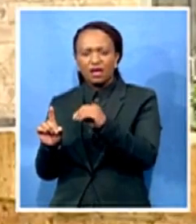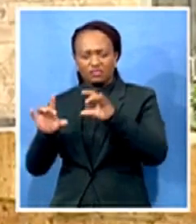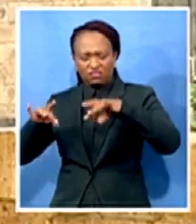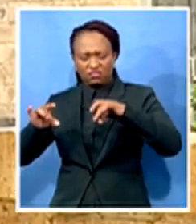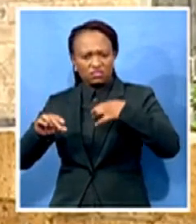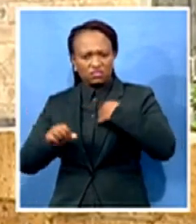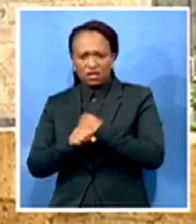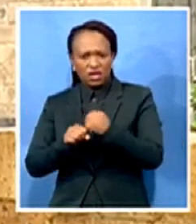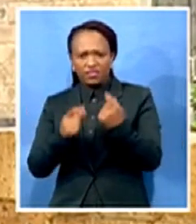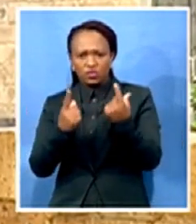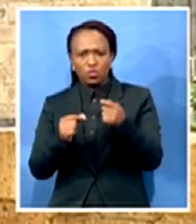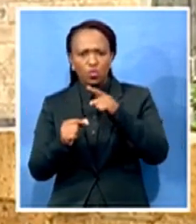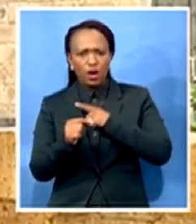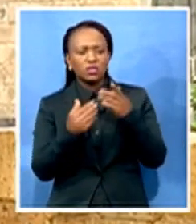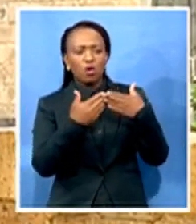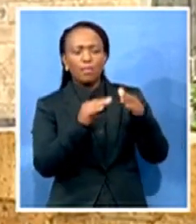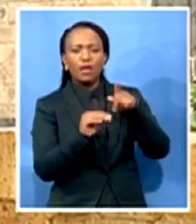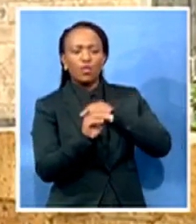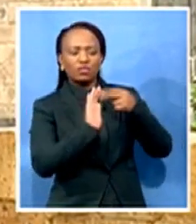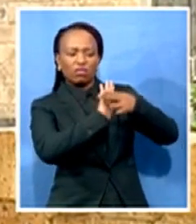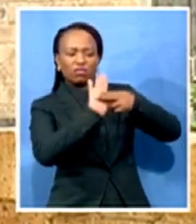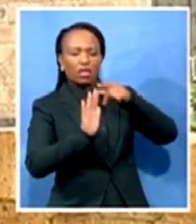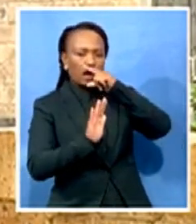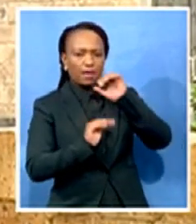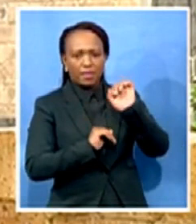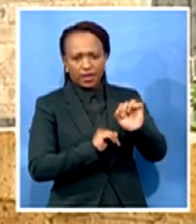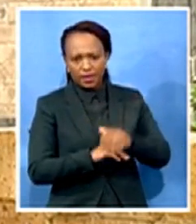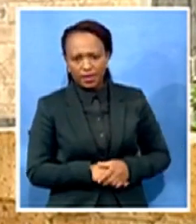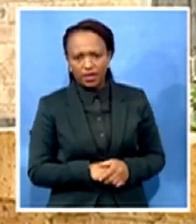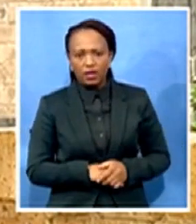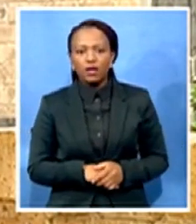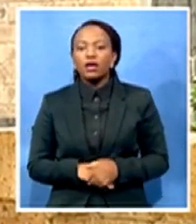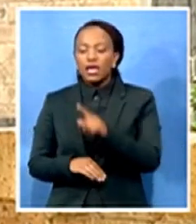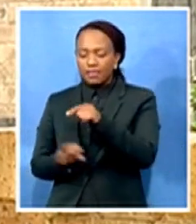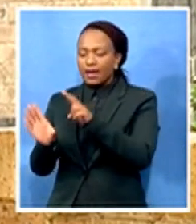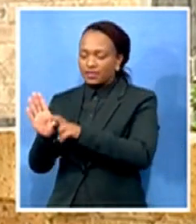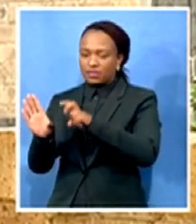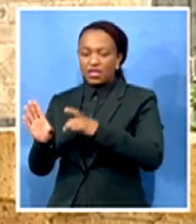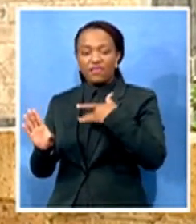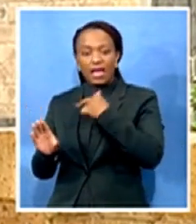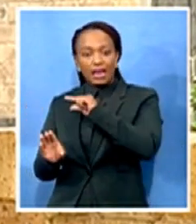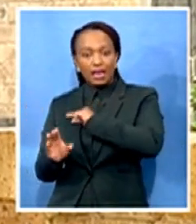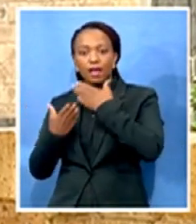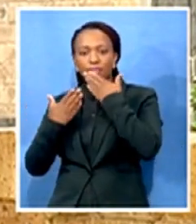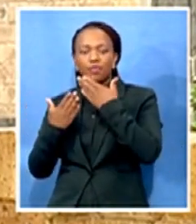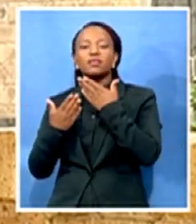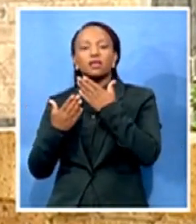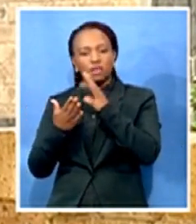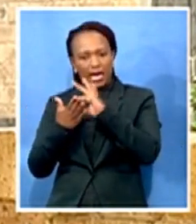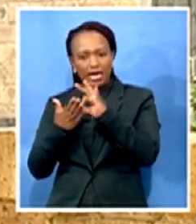He should step aside. If he feels that he's innocent, then he'll clear his name. In fact, he must focus on clearing his name.